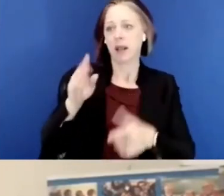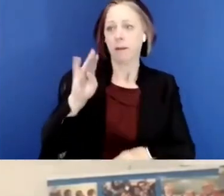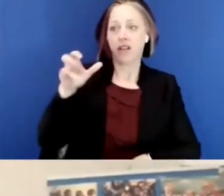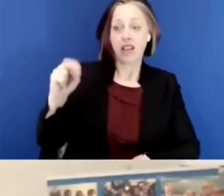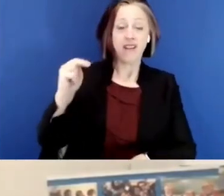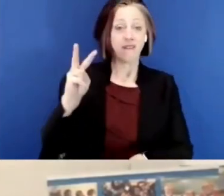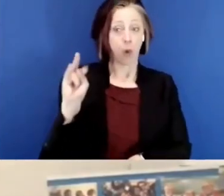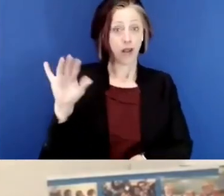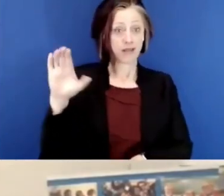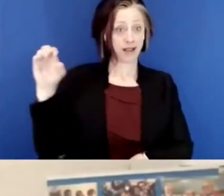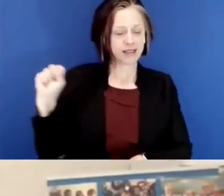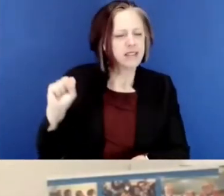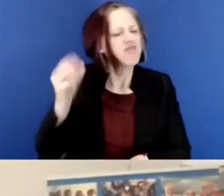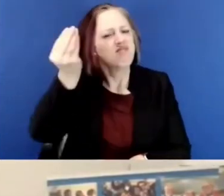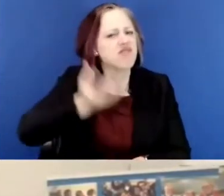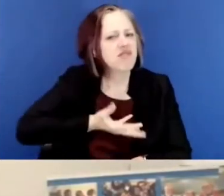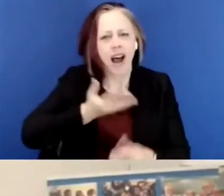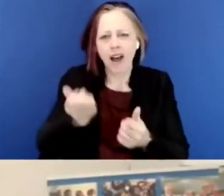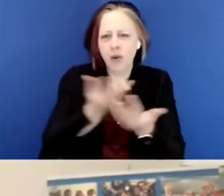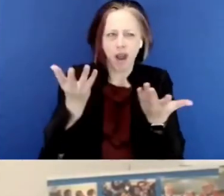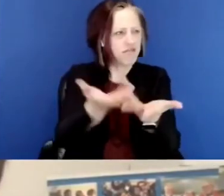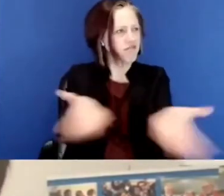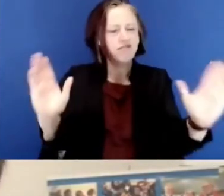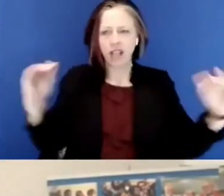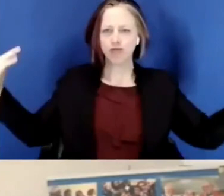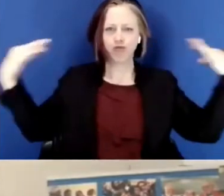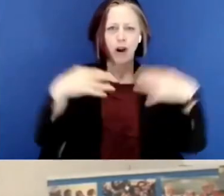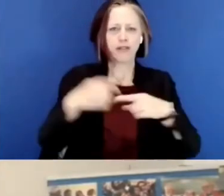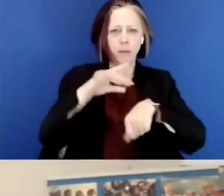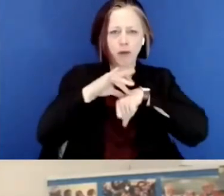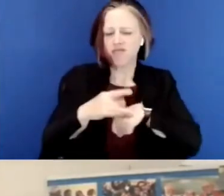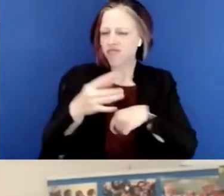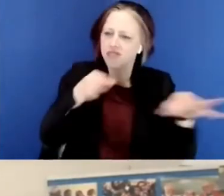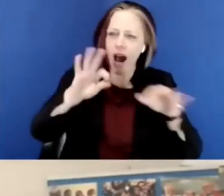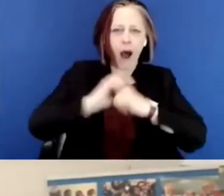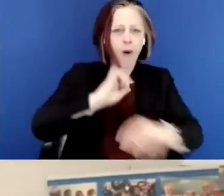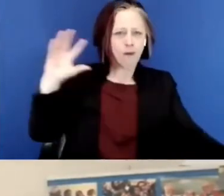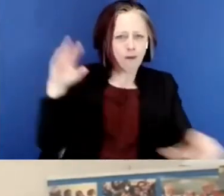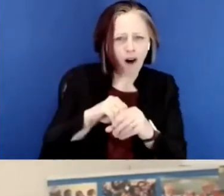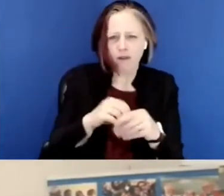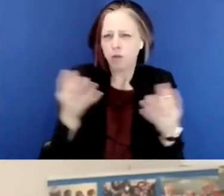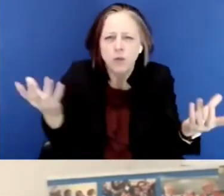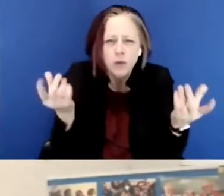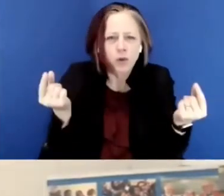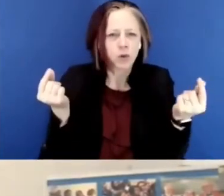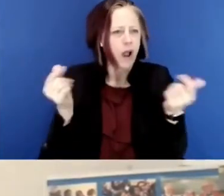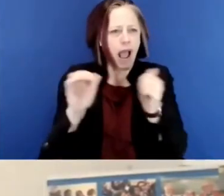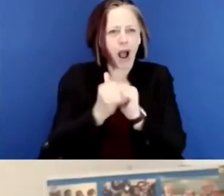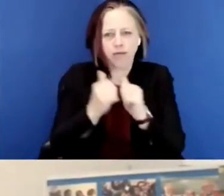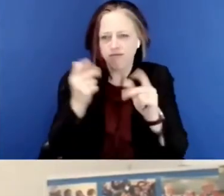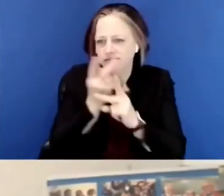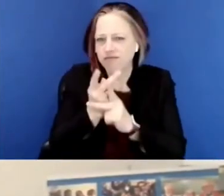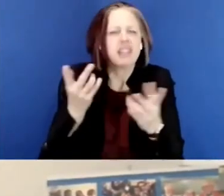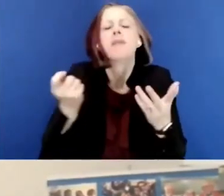campaign, The Billion Voices, can you tell all of the folks watching from around the planet how we could get involved?